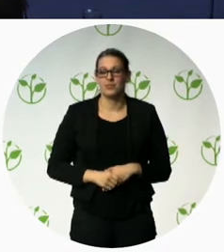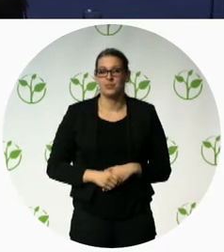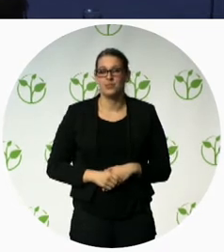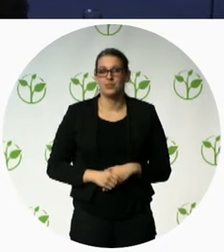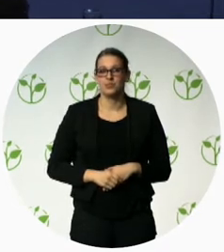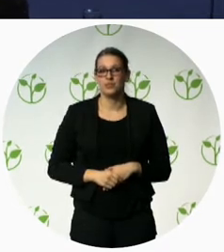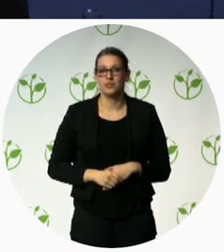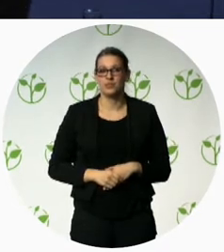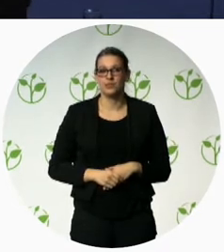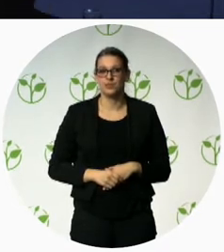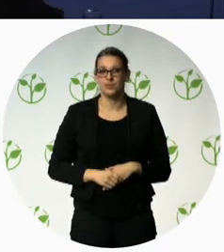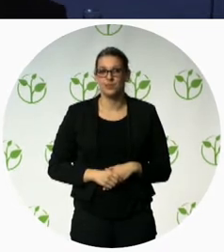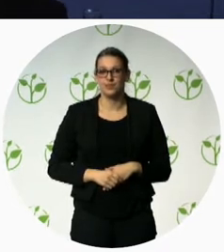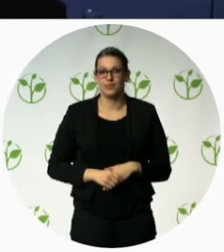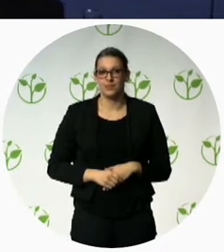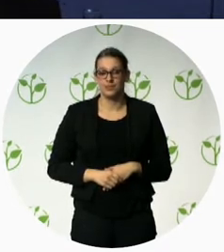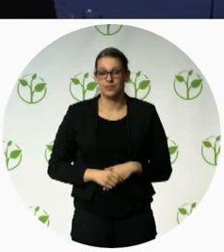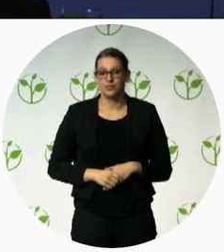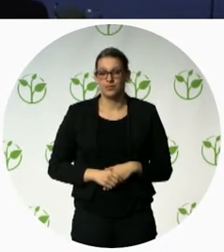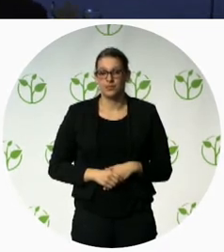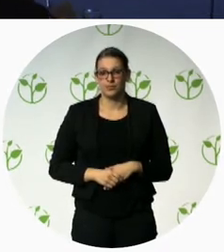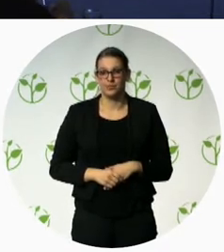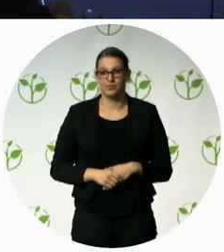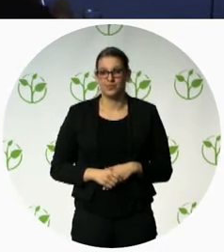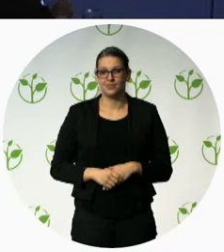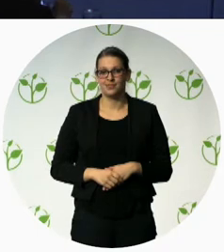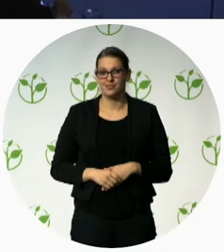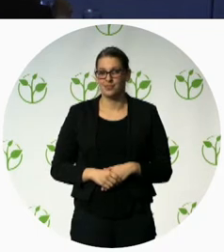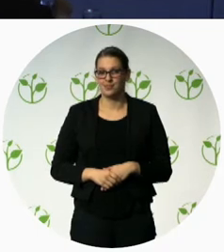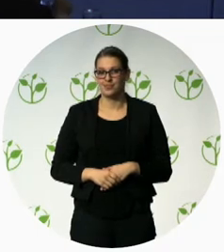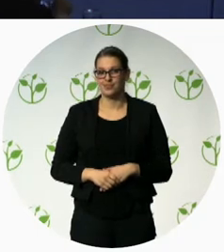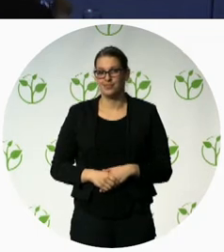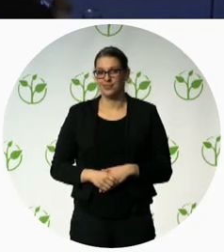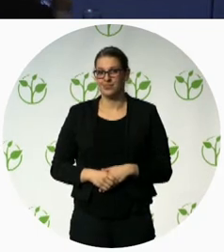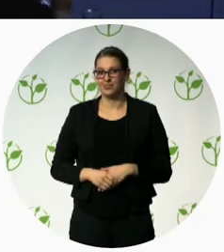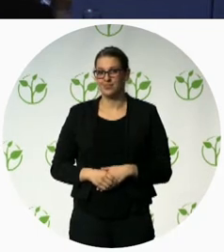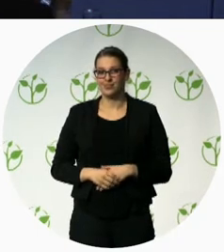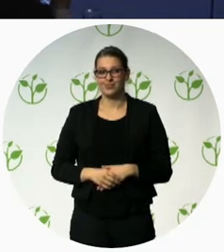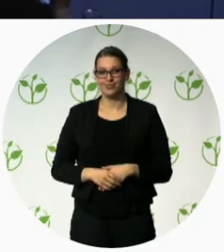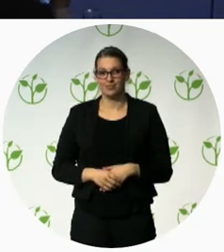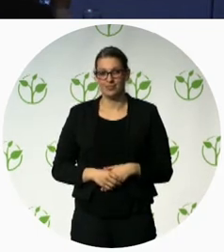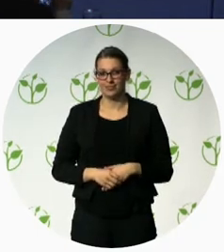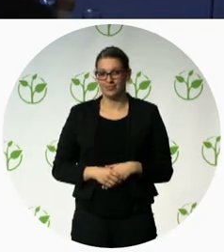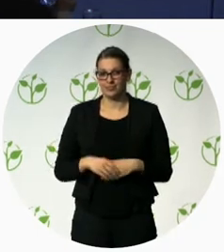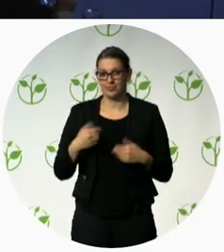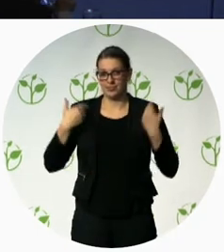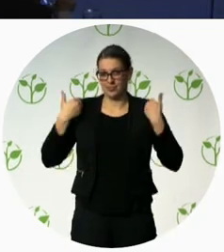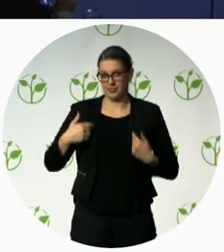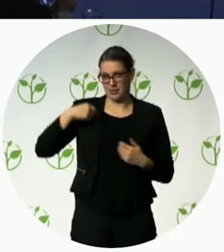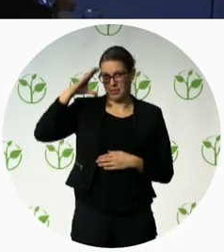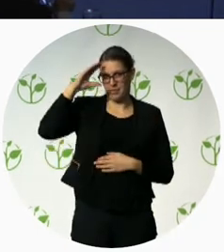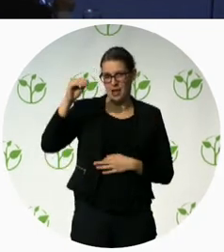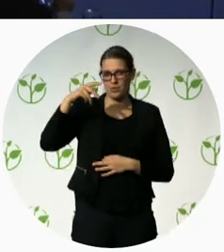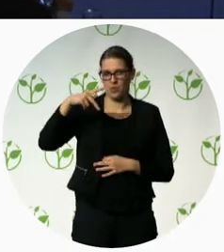yes I'm I'm I'm from Nepal so I'm wondering